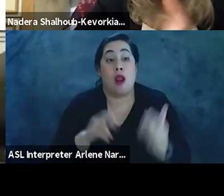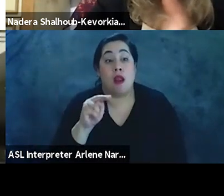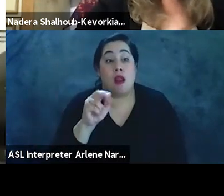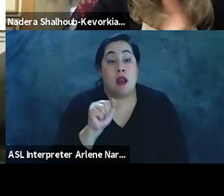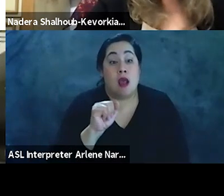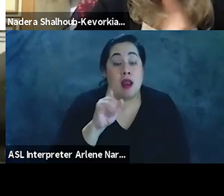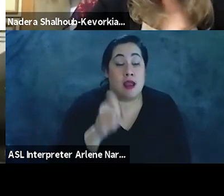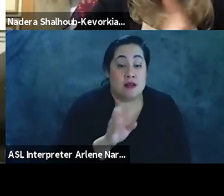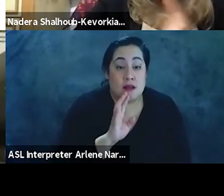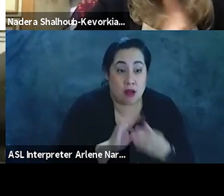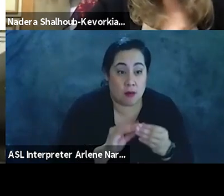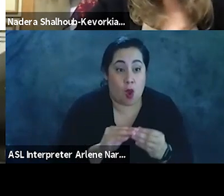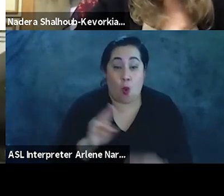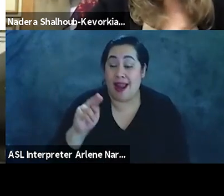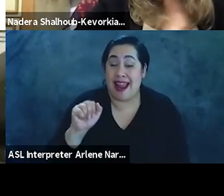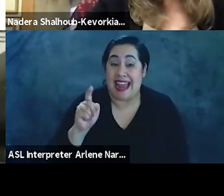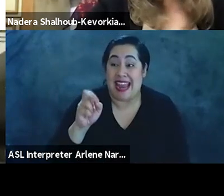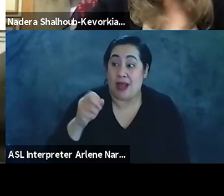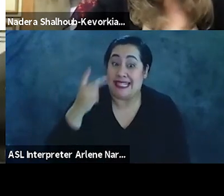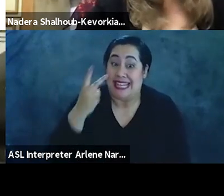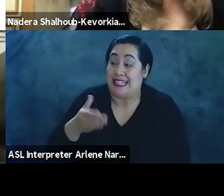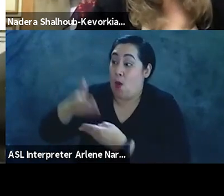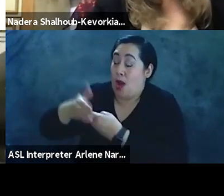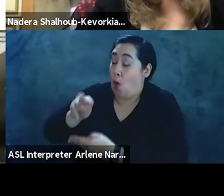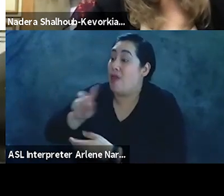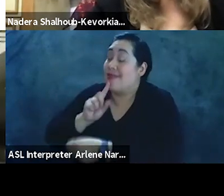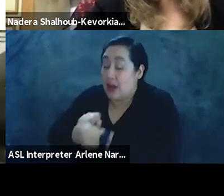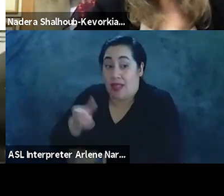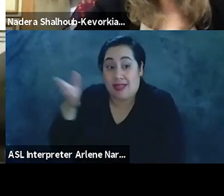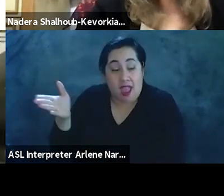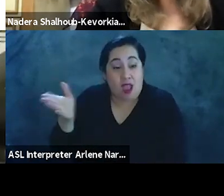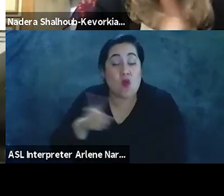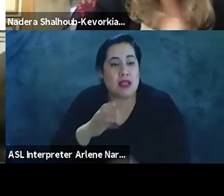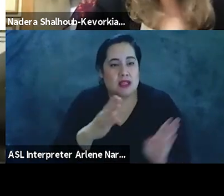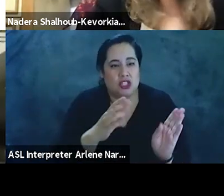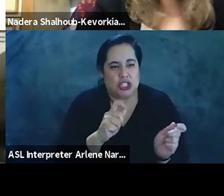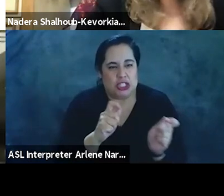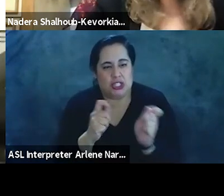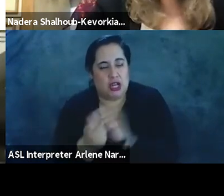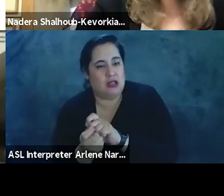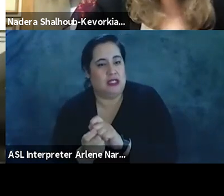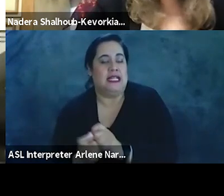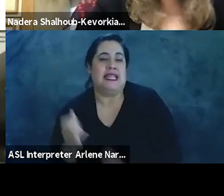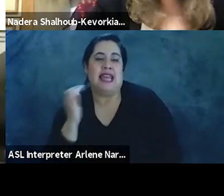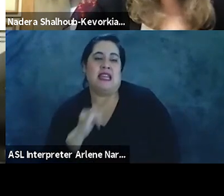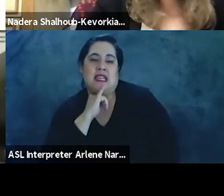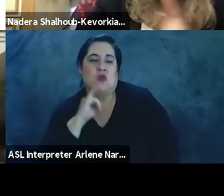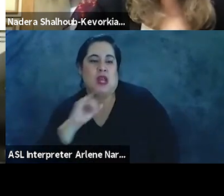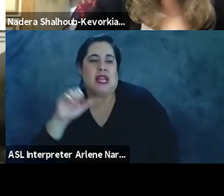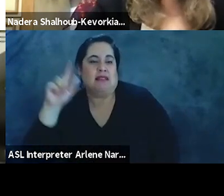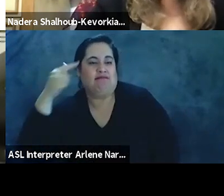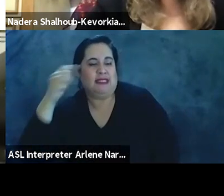Nadia sees literally looking outside her window is a shift in the Israeli state and in Zionism in Israel